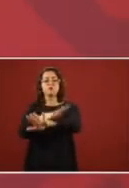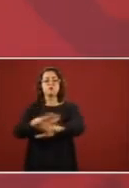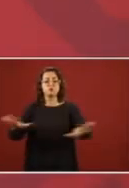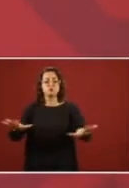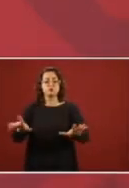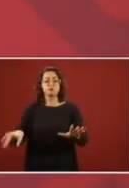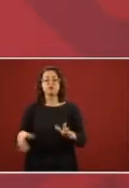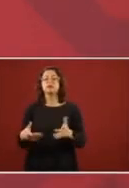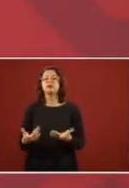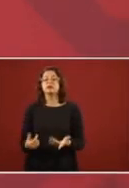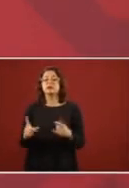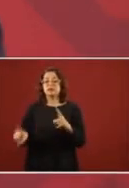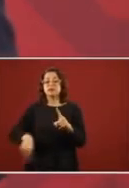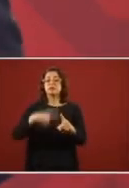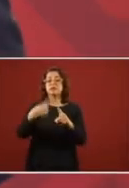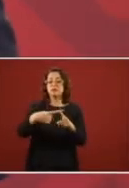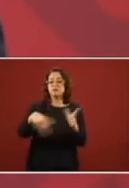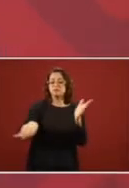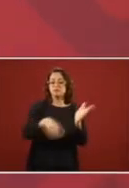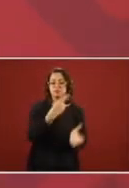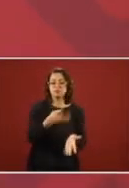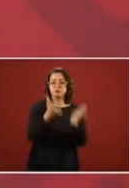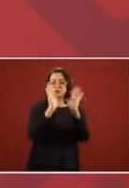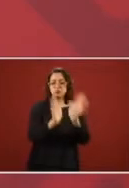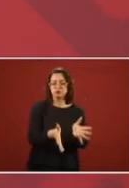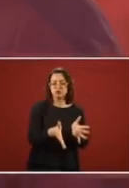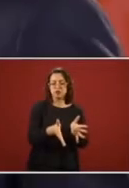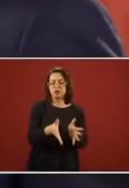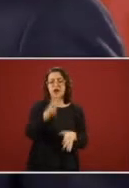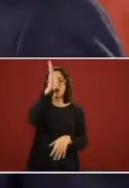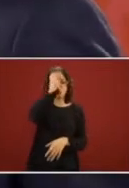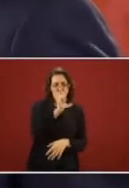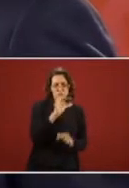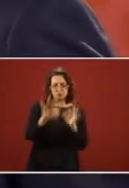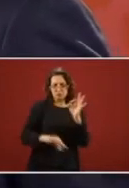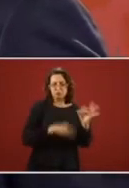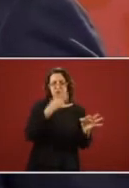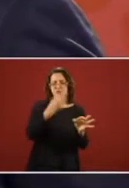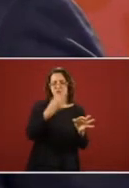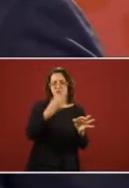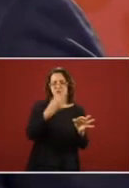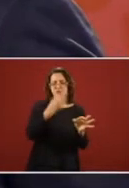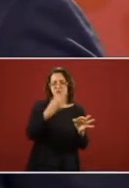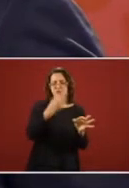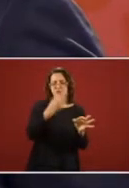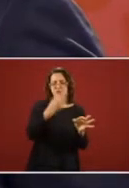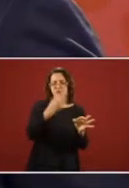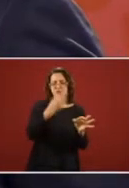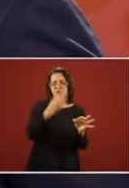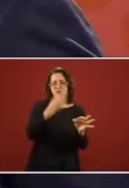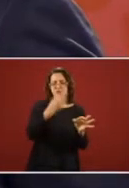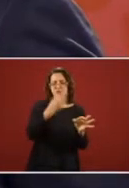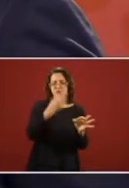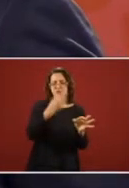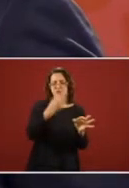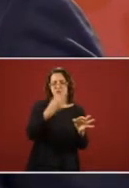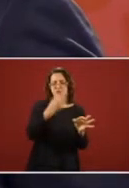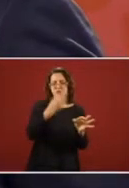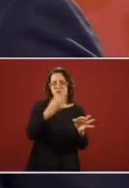to you tomorrow. And we will inform you who has already subscribed to the